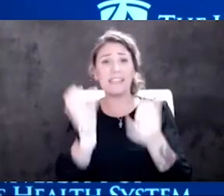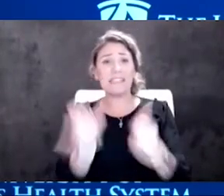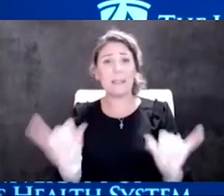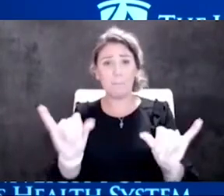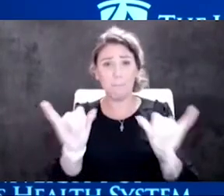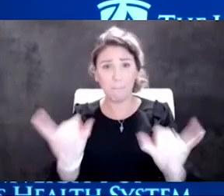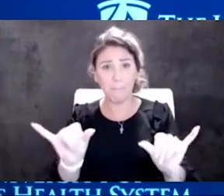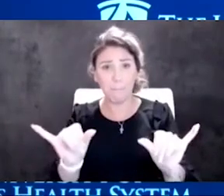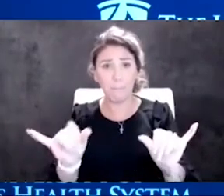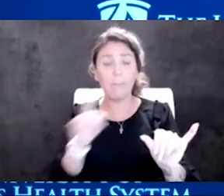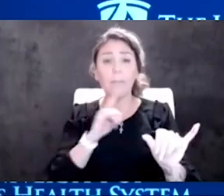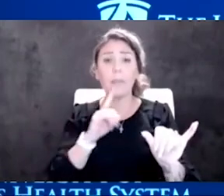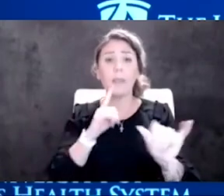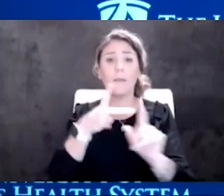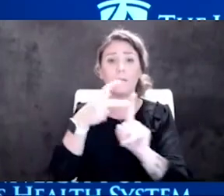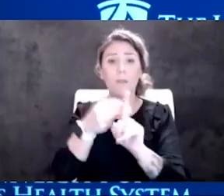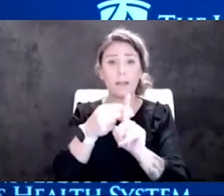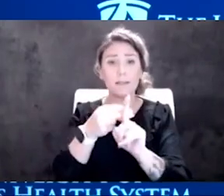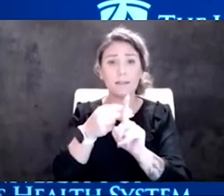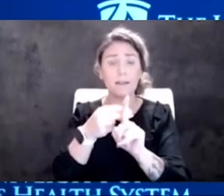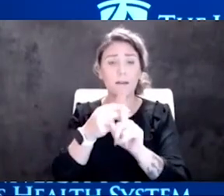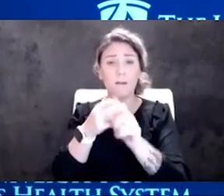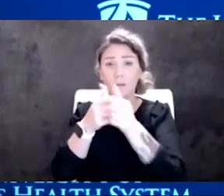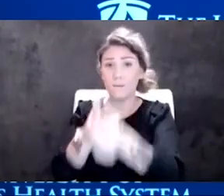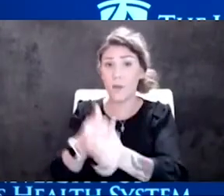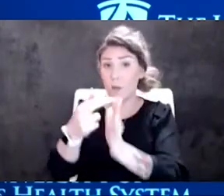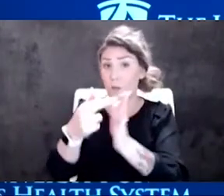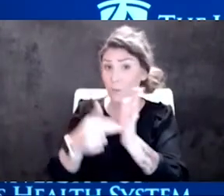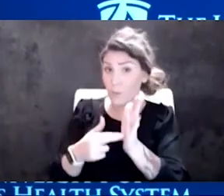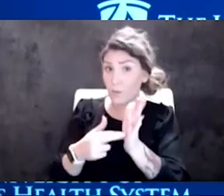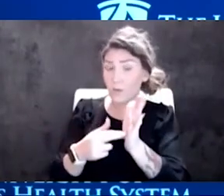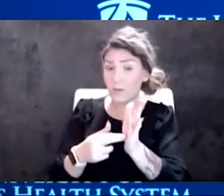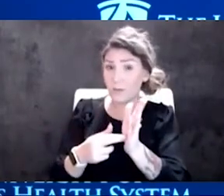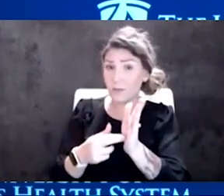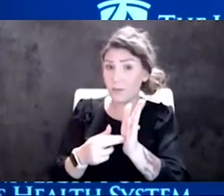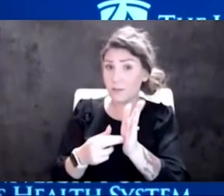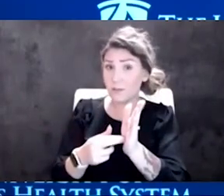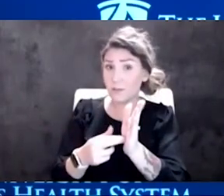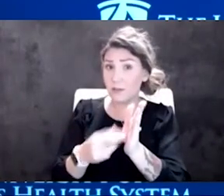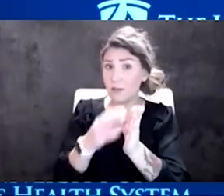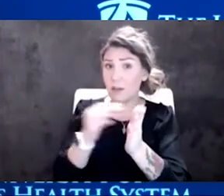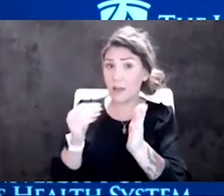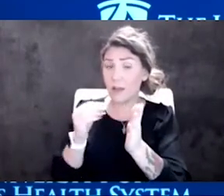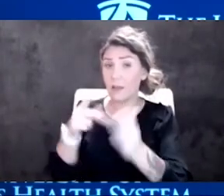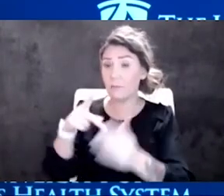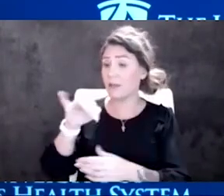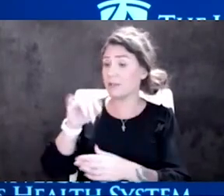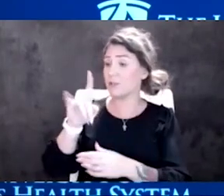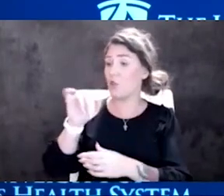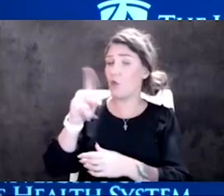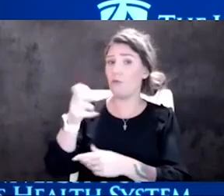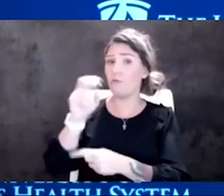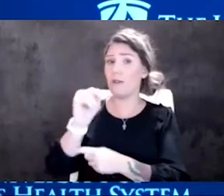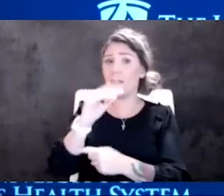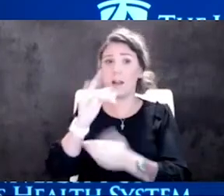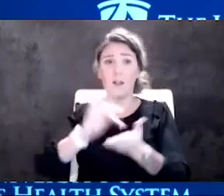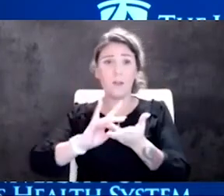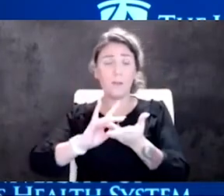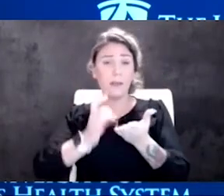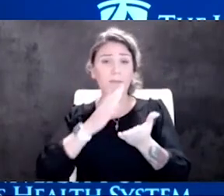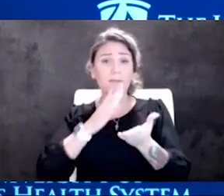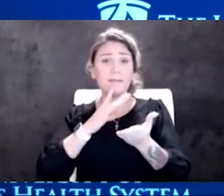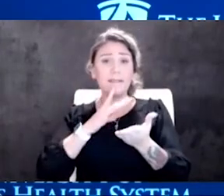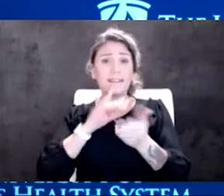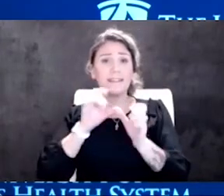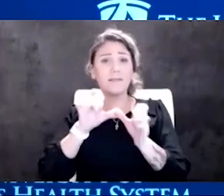Vaccination, follow the rules, and as Paxlova and other pills come out, take your meds. At the